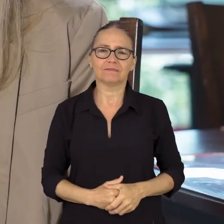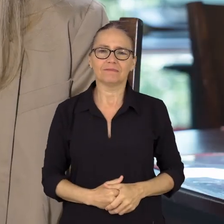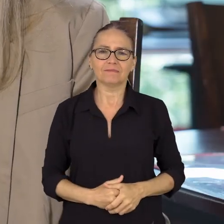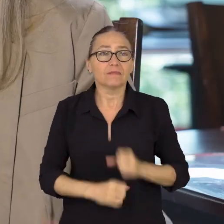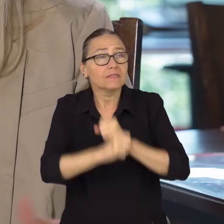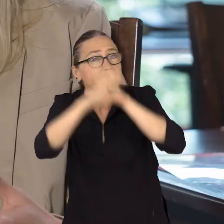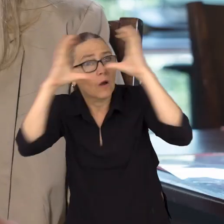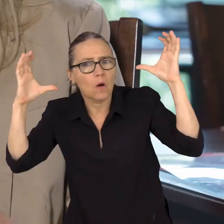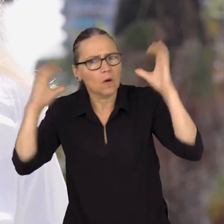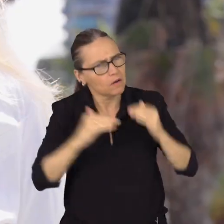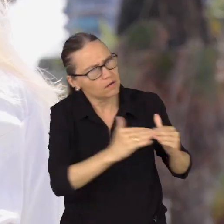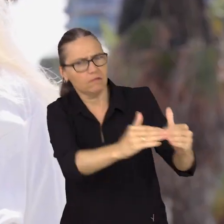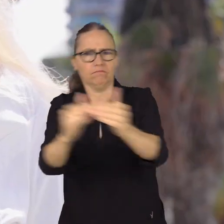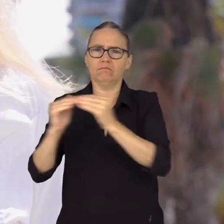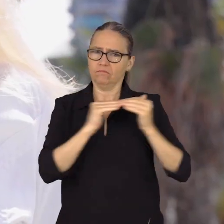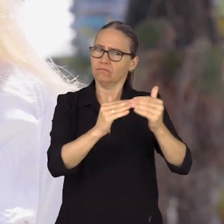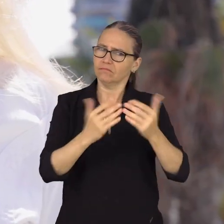of it's very inclusive.